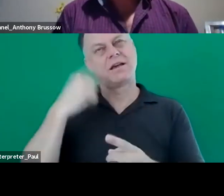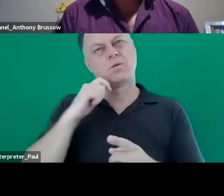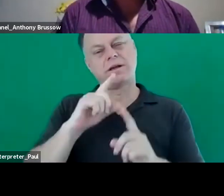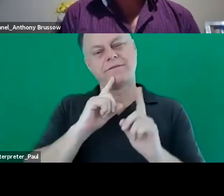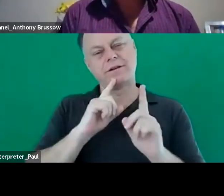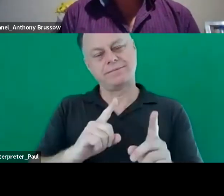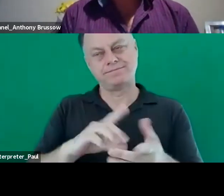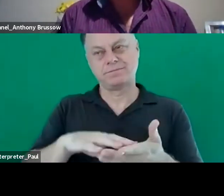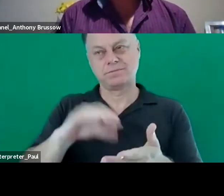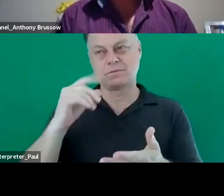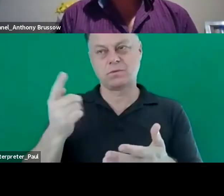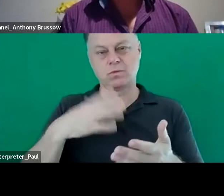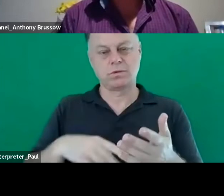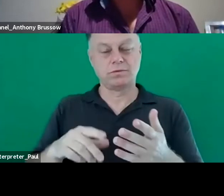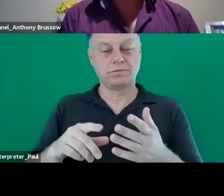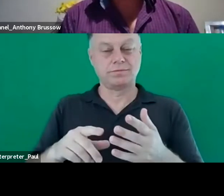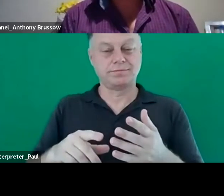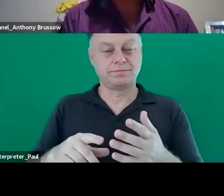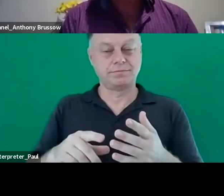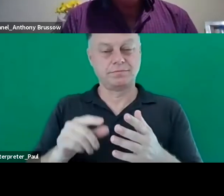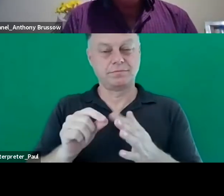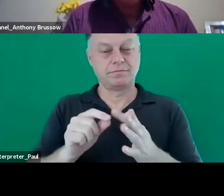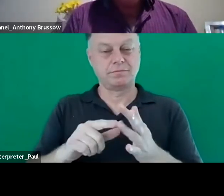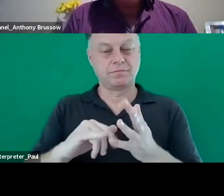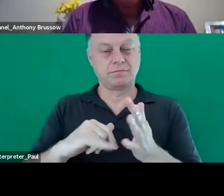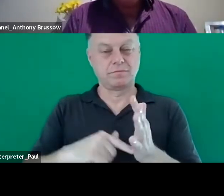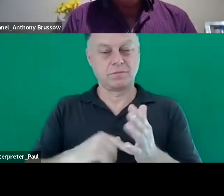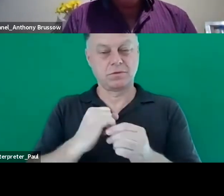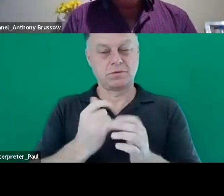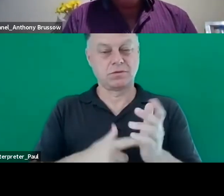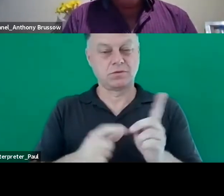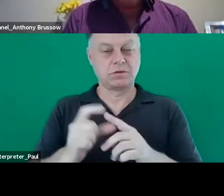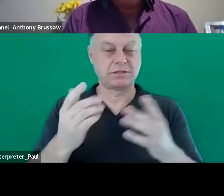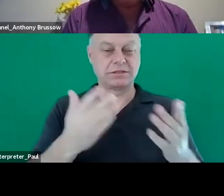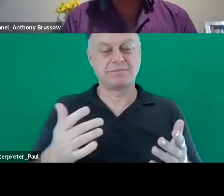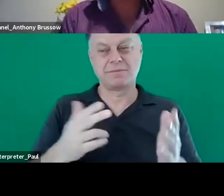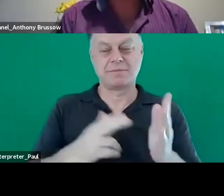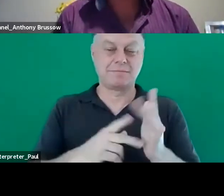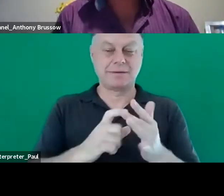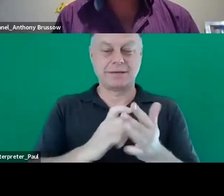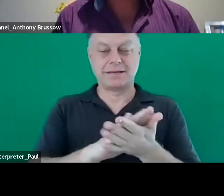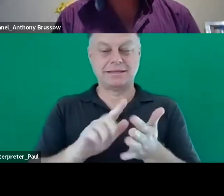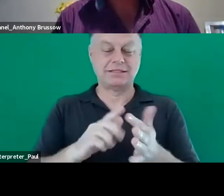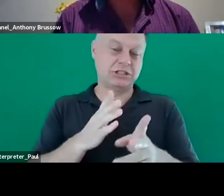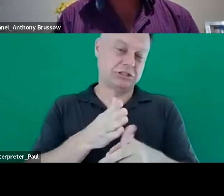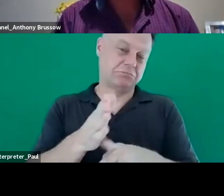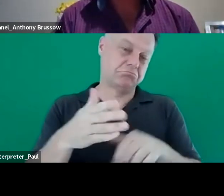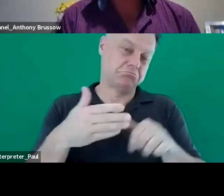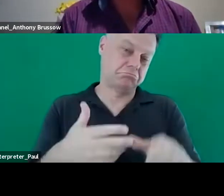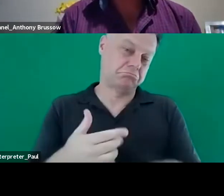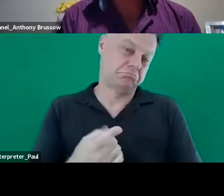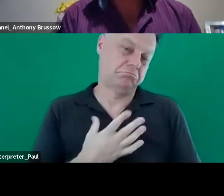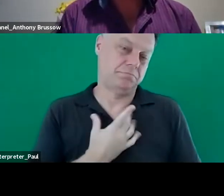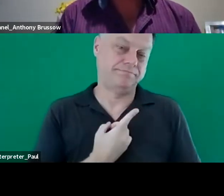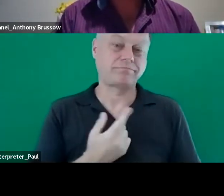students who want to undertake postgraduate study and maybe this is a bit of a niche answer but um being